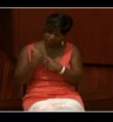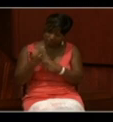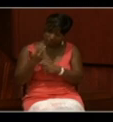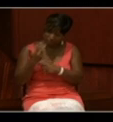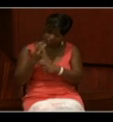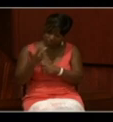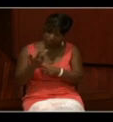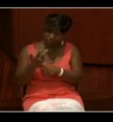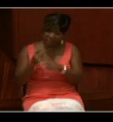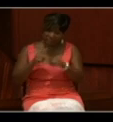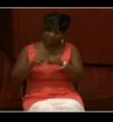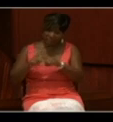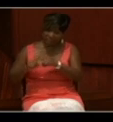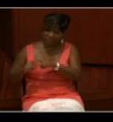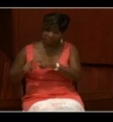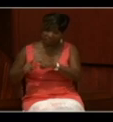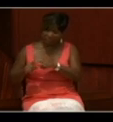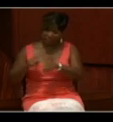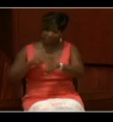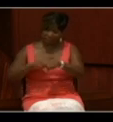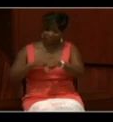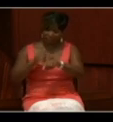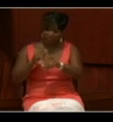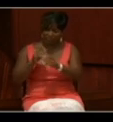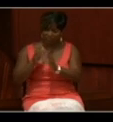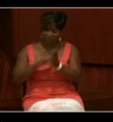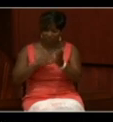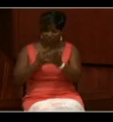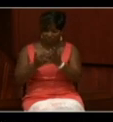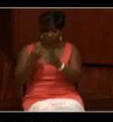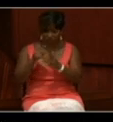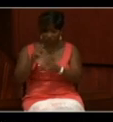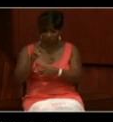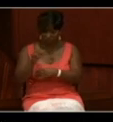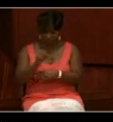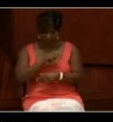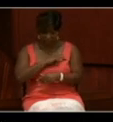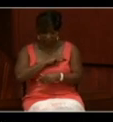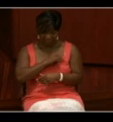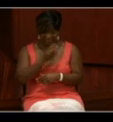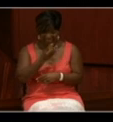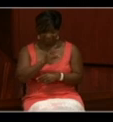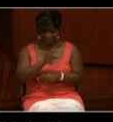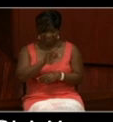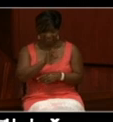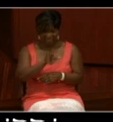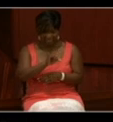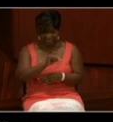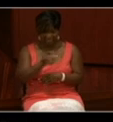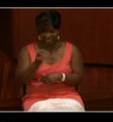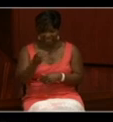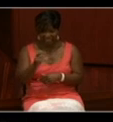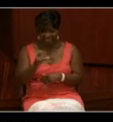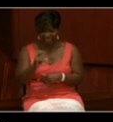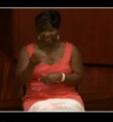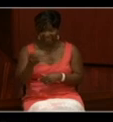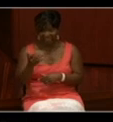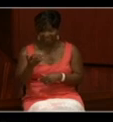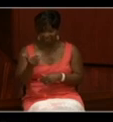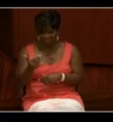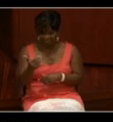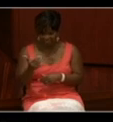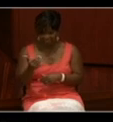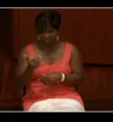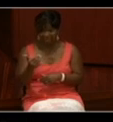or time frames of log books for the U.S. Navy. 1798 to 1815 is 1850. That